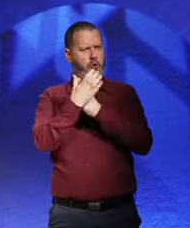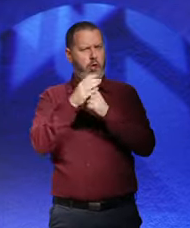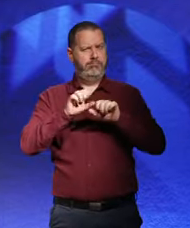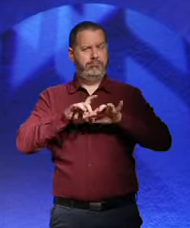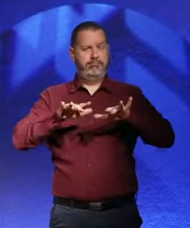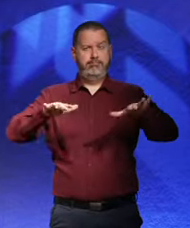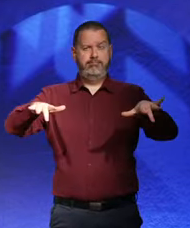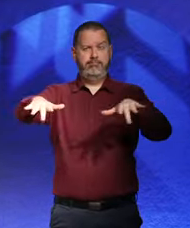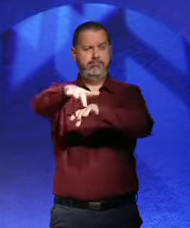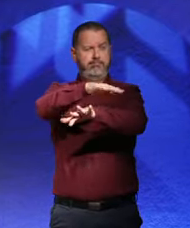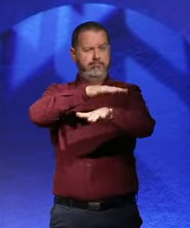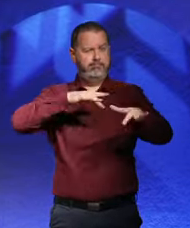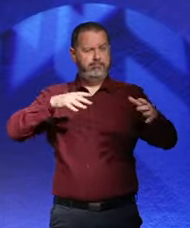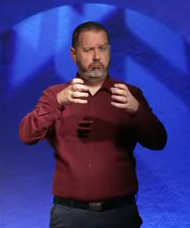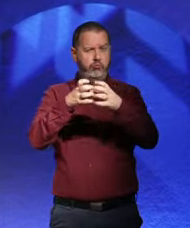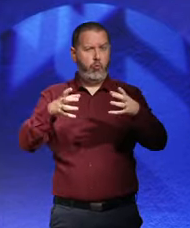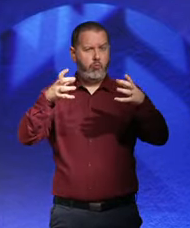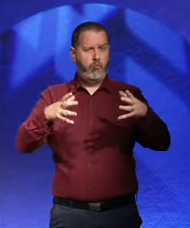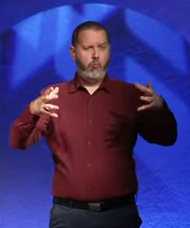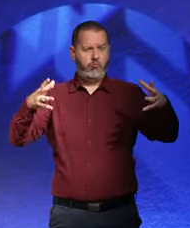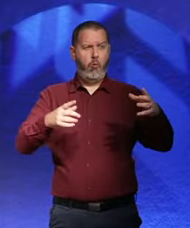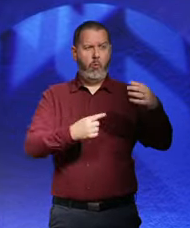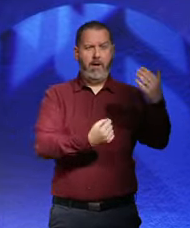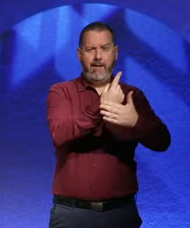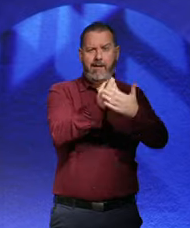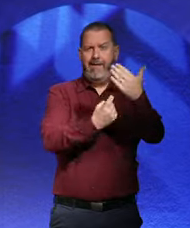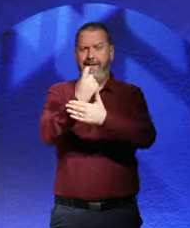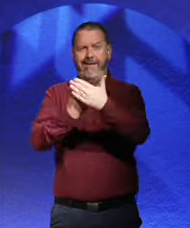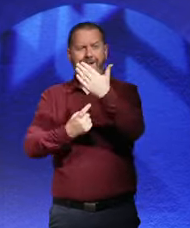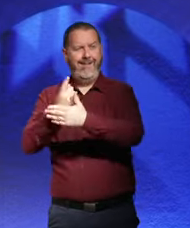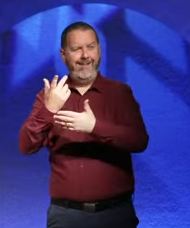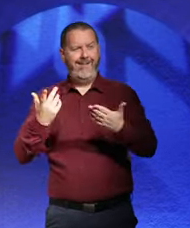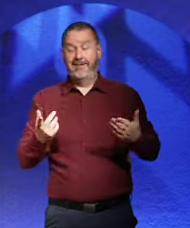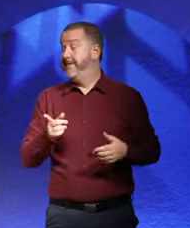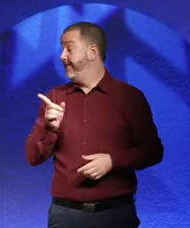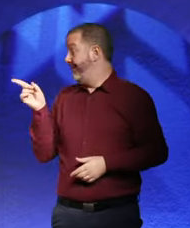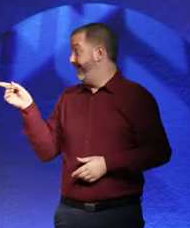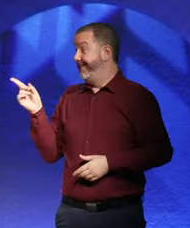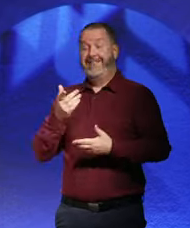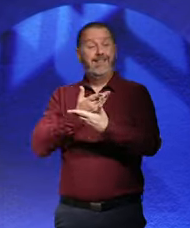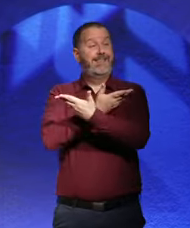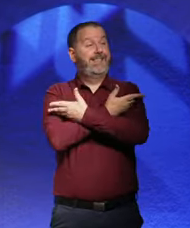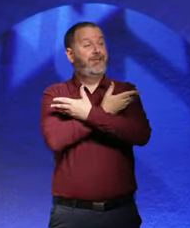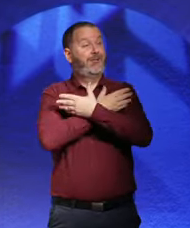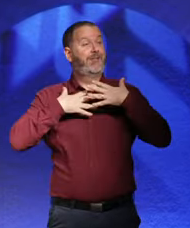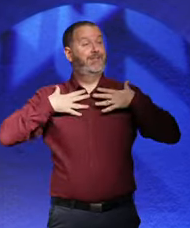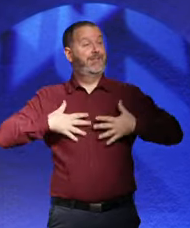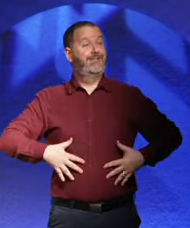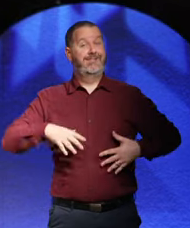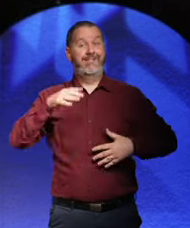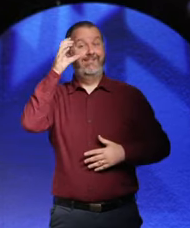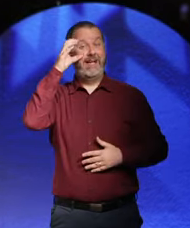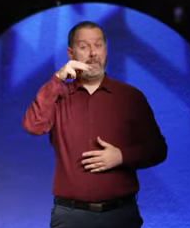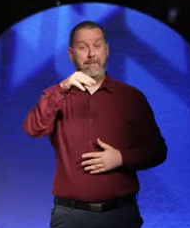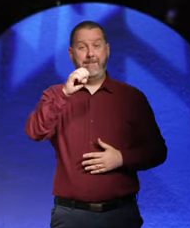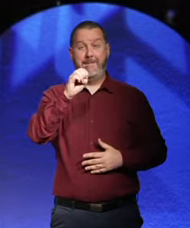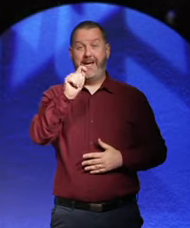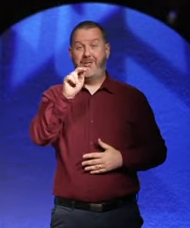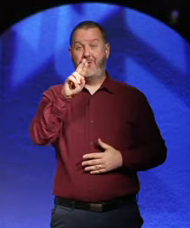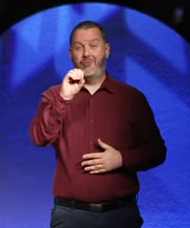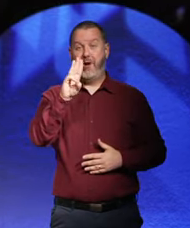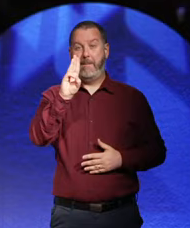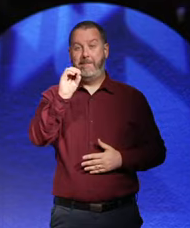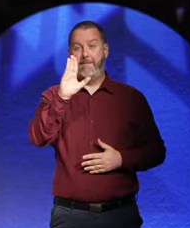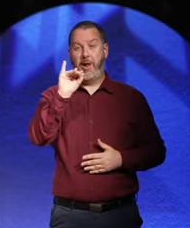amazing. mean, that's my... Look at my T-shirts here. This is Metropolis. That's all too detailed. Yeah.